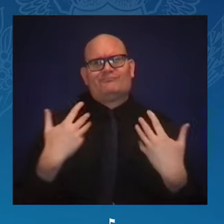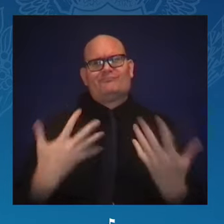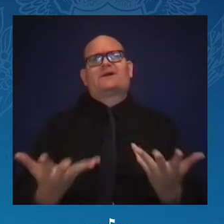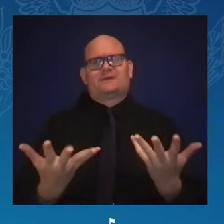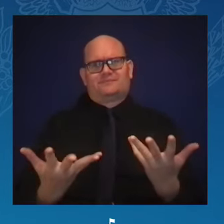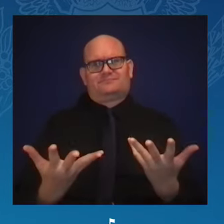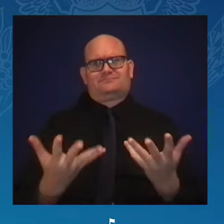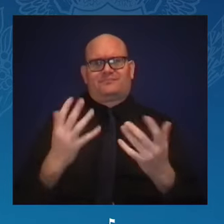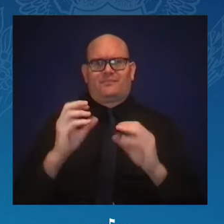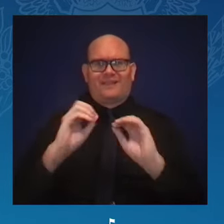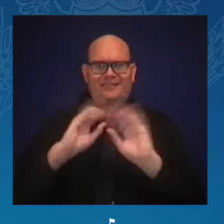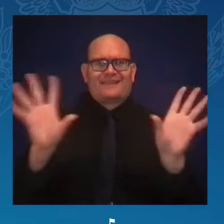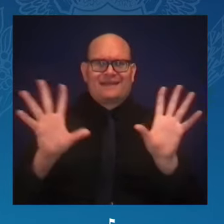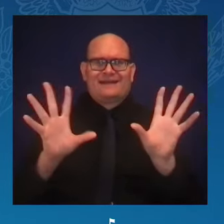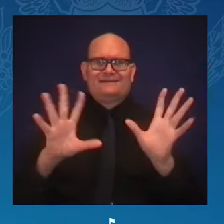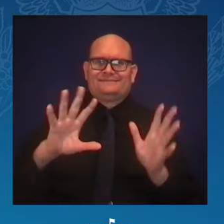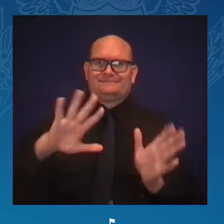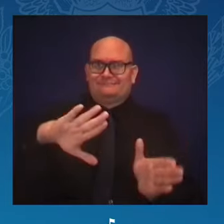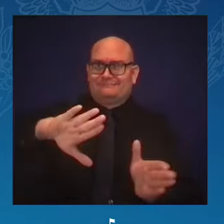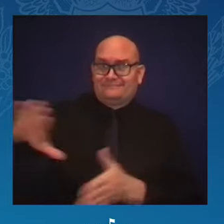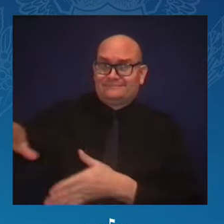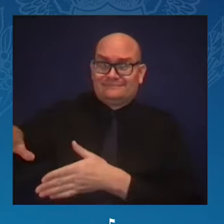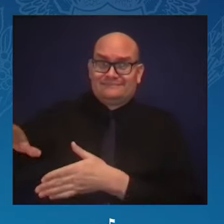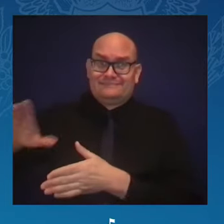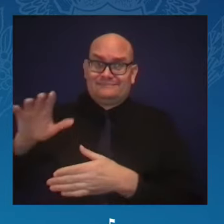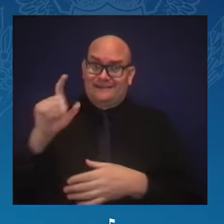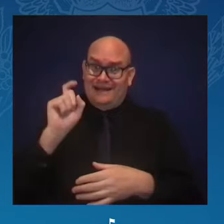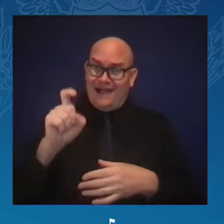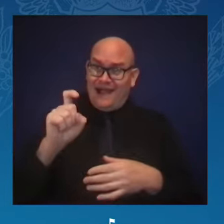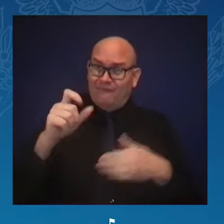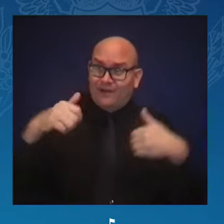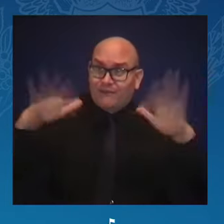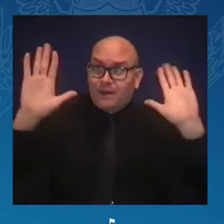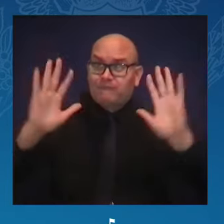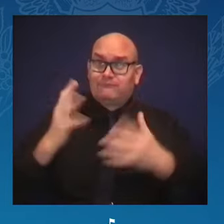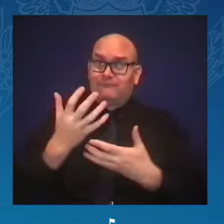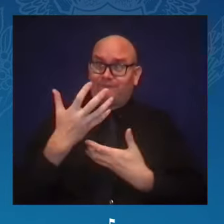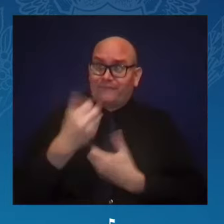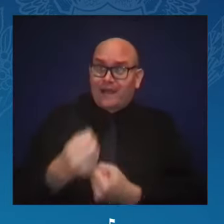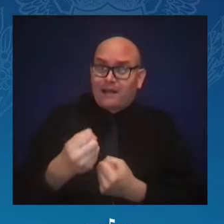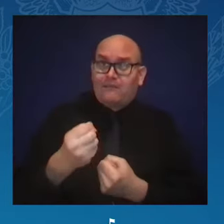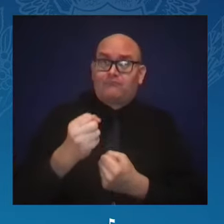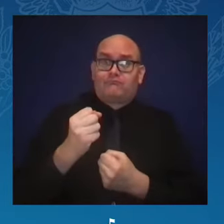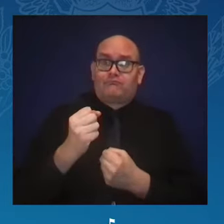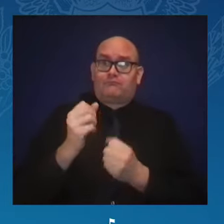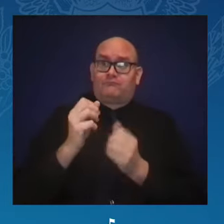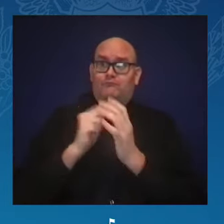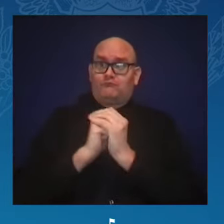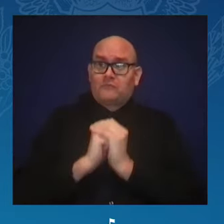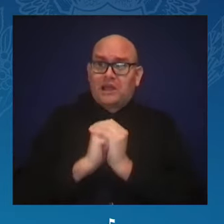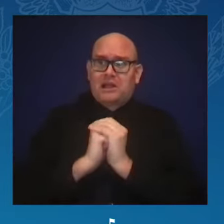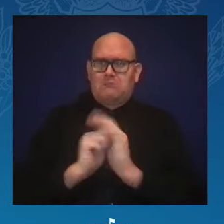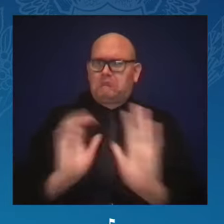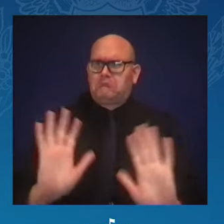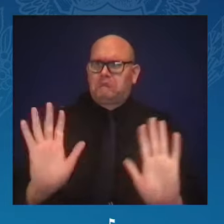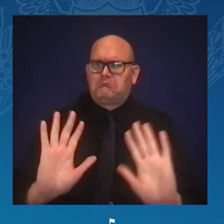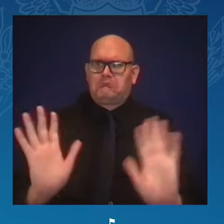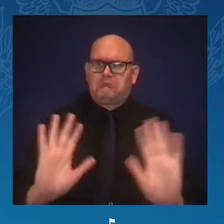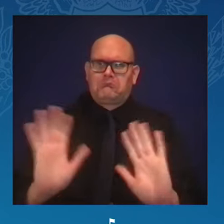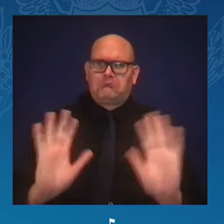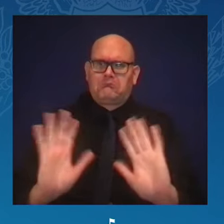held beliefs to agree that government should not be telling a woman what to do with her body.